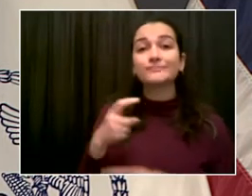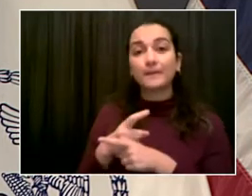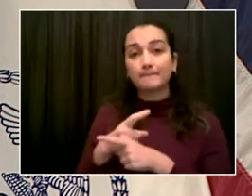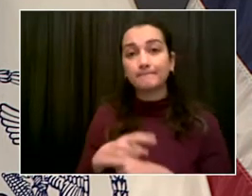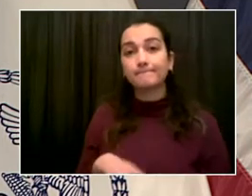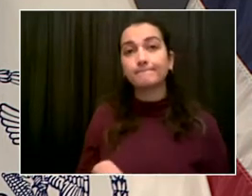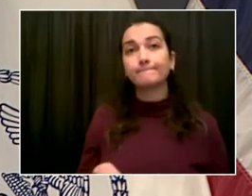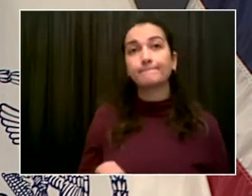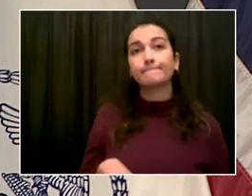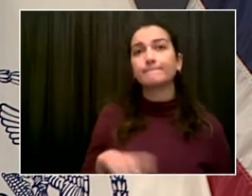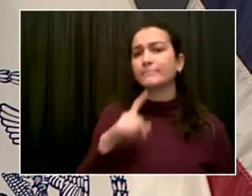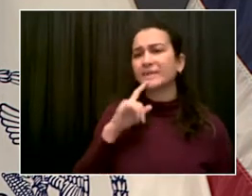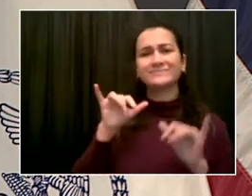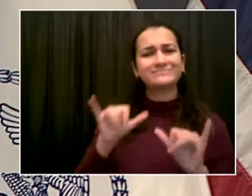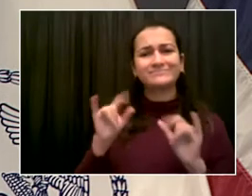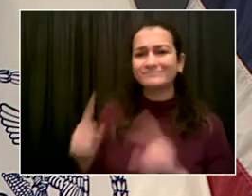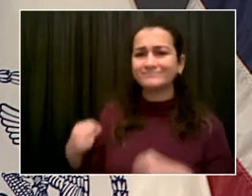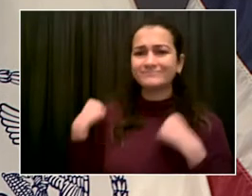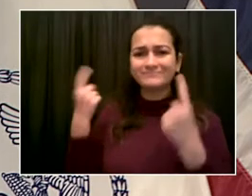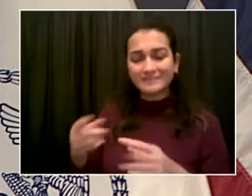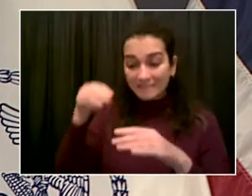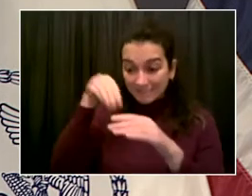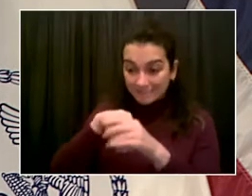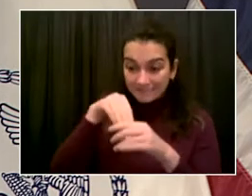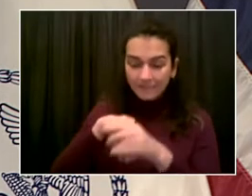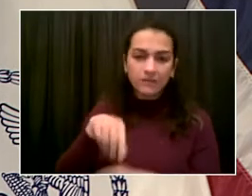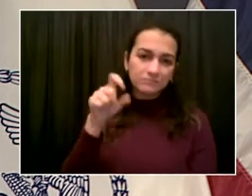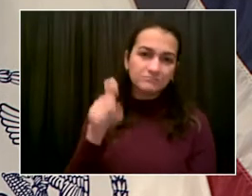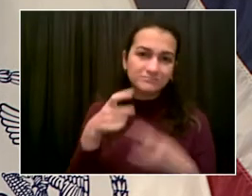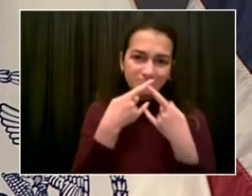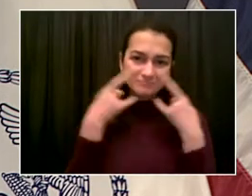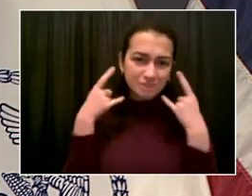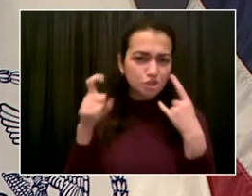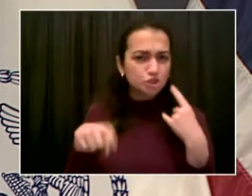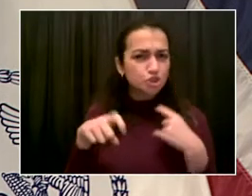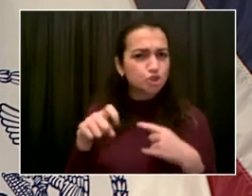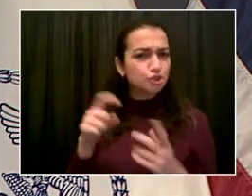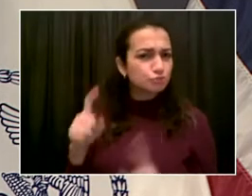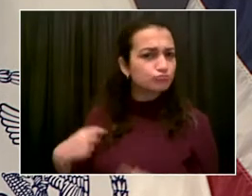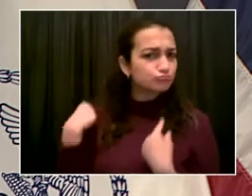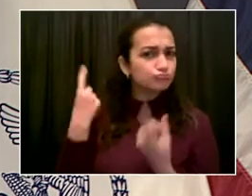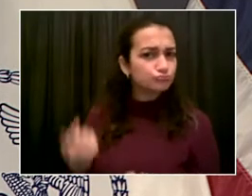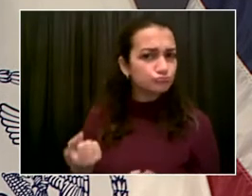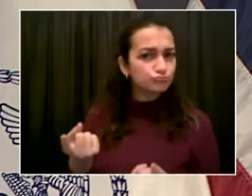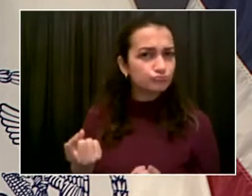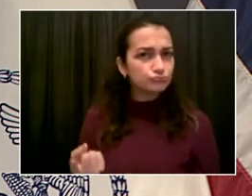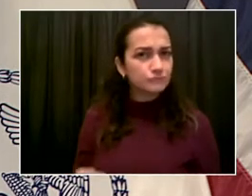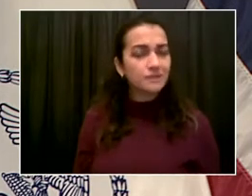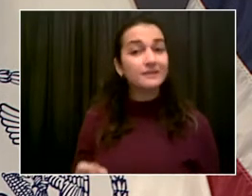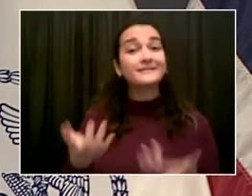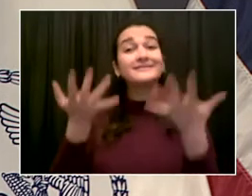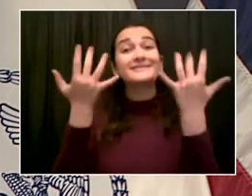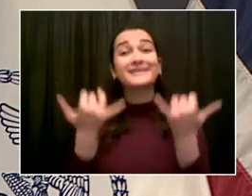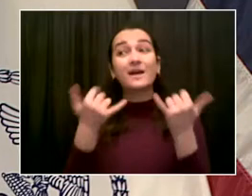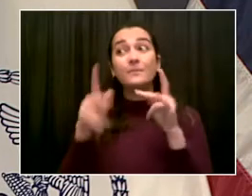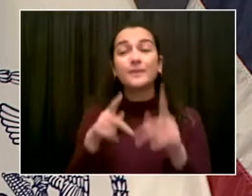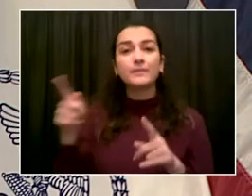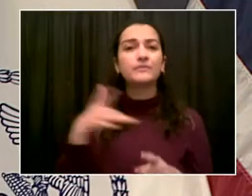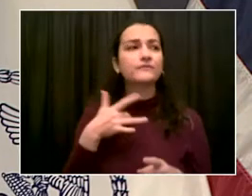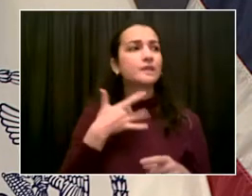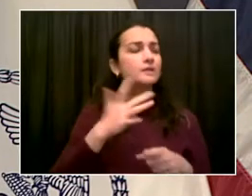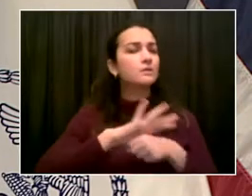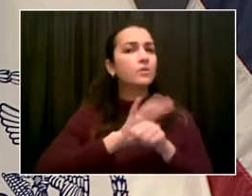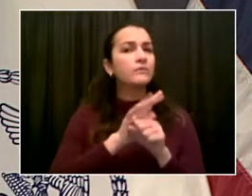and it's not surprising if people have started to change their habits. It's time to re-up that advisory and make it very, very